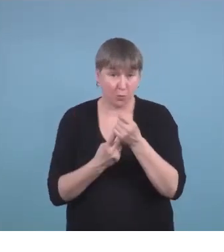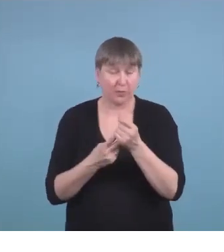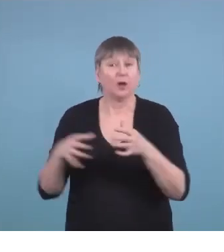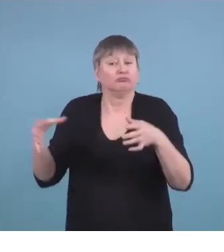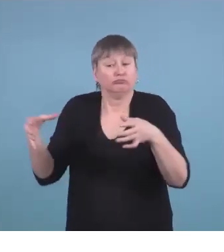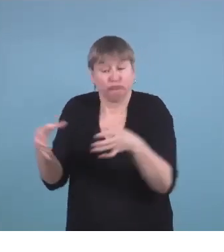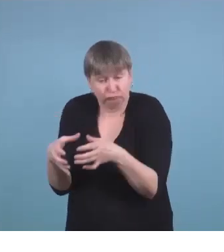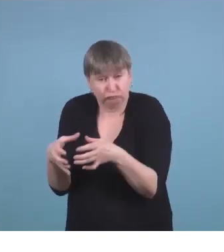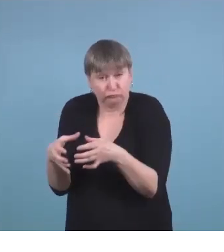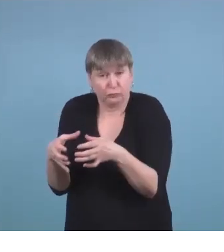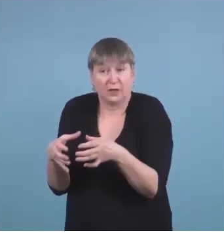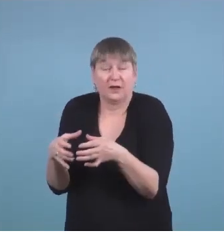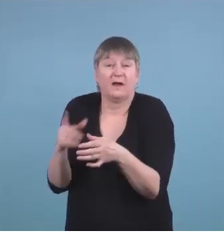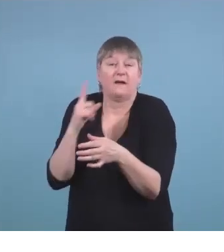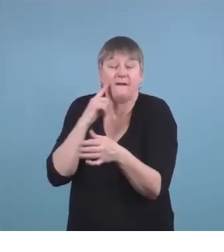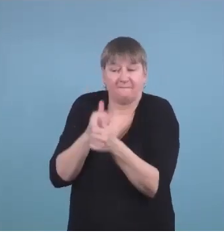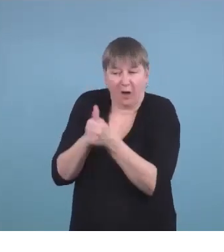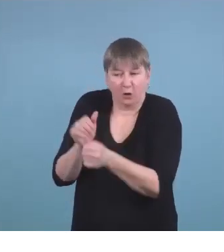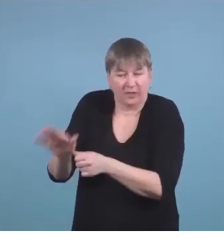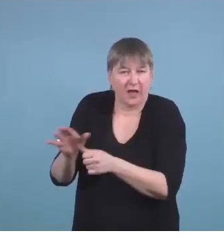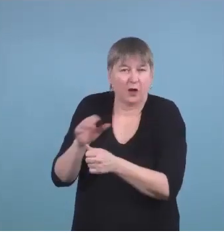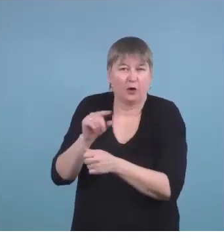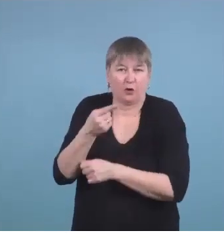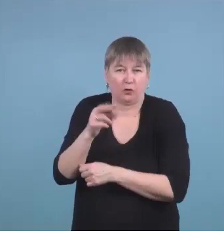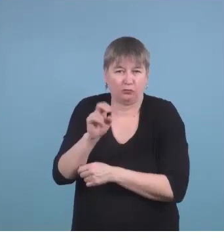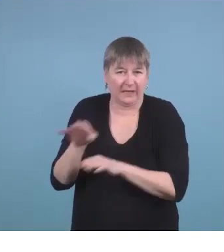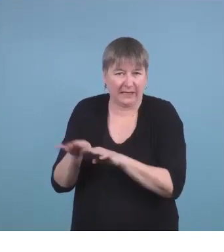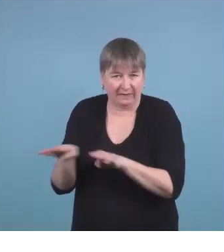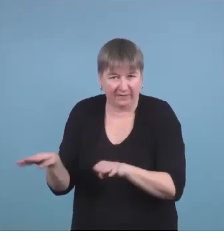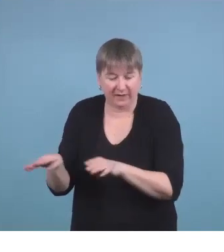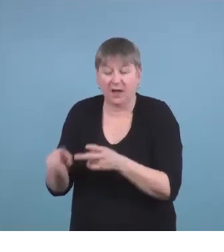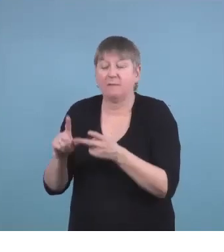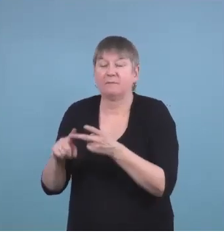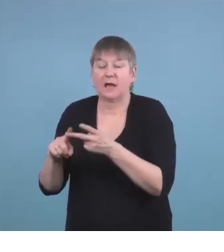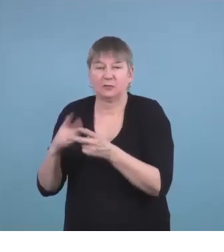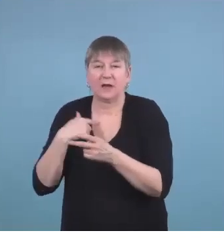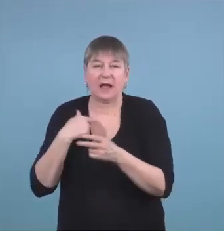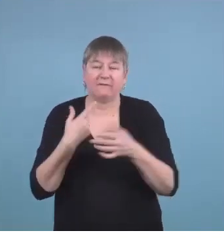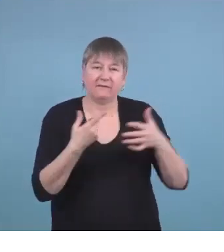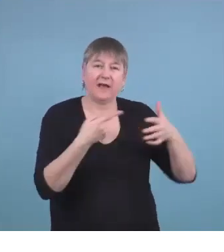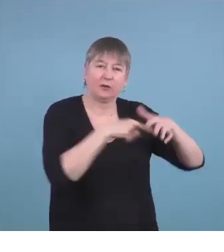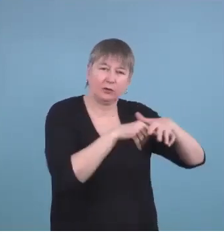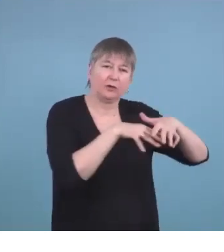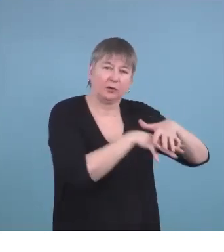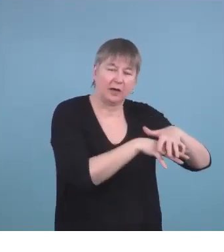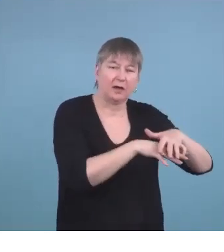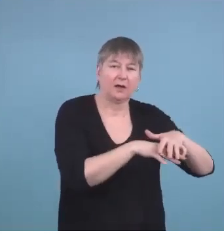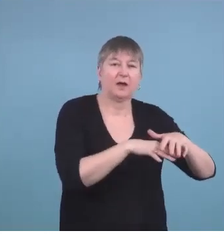is at grade level and an integrated setting that can be at grade level